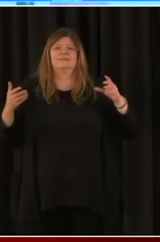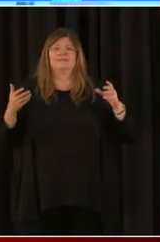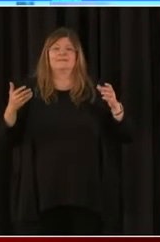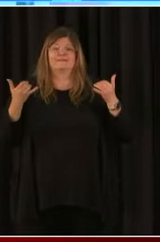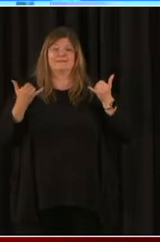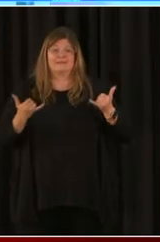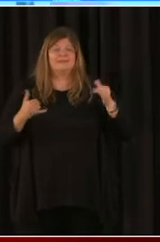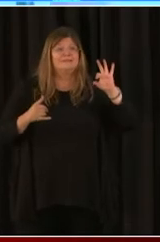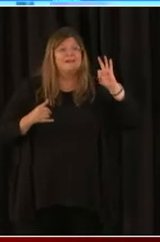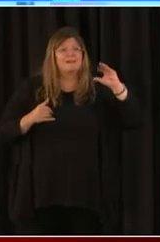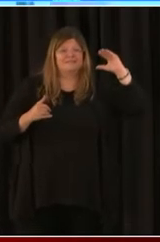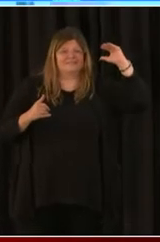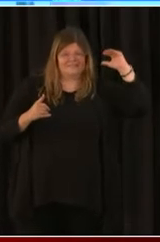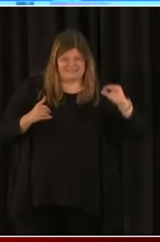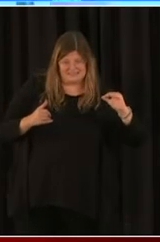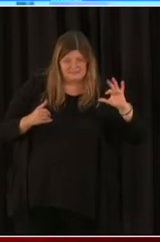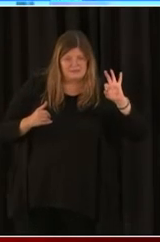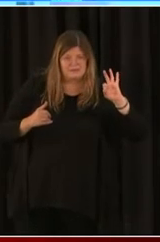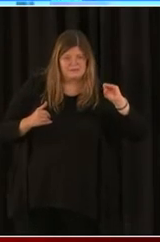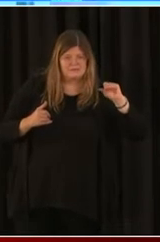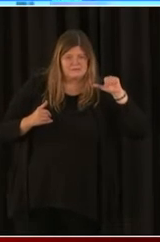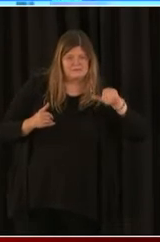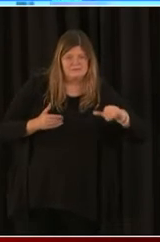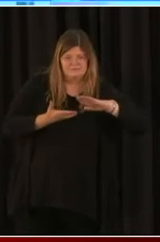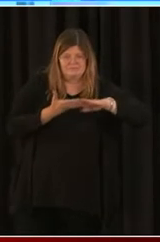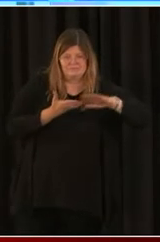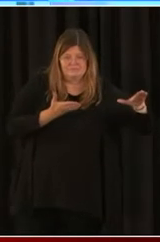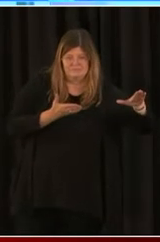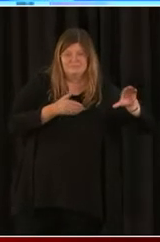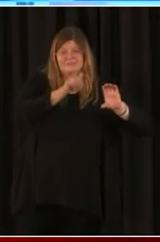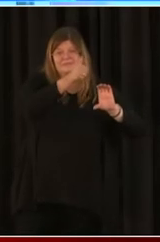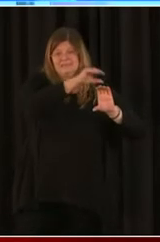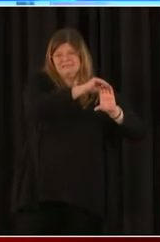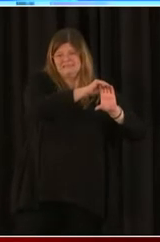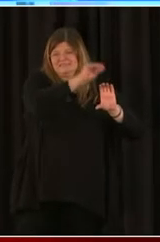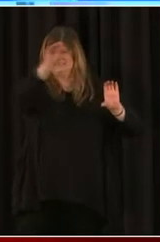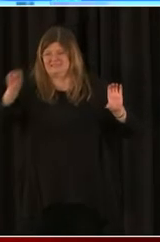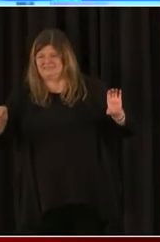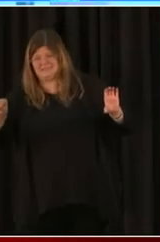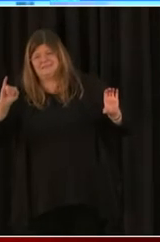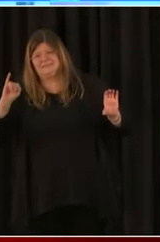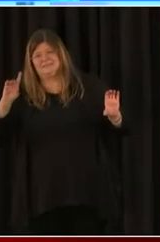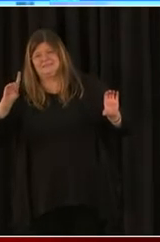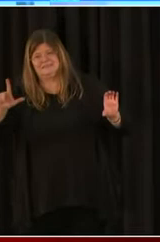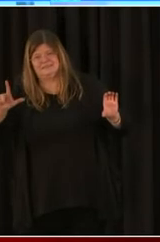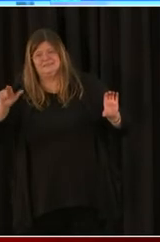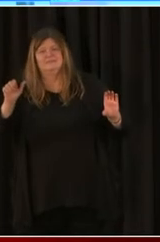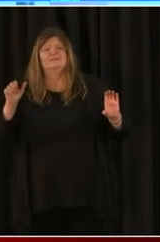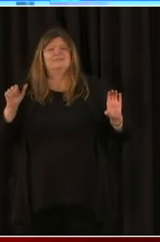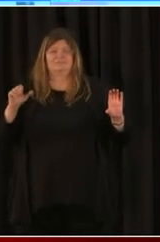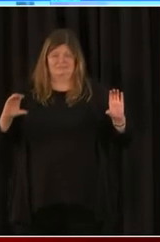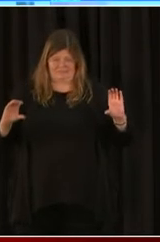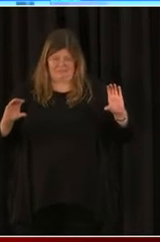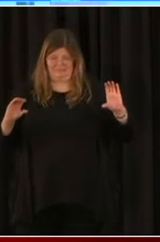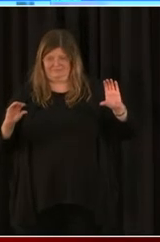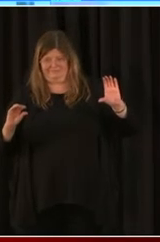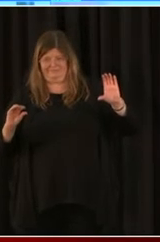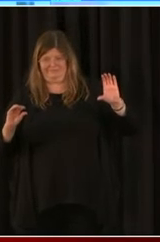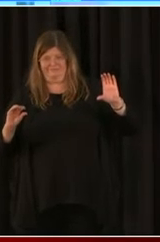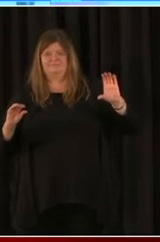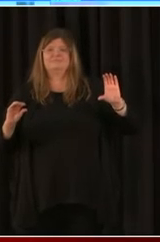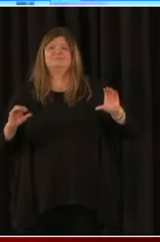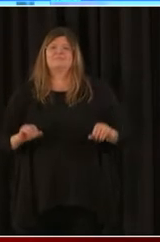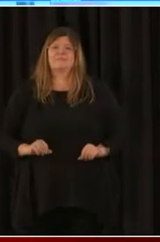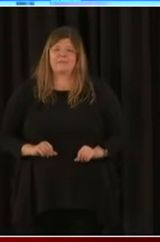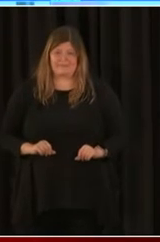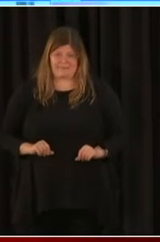,000 to be forgiven. Now, under the old requirement, that $10,000 grant, if